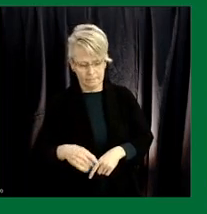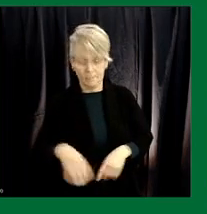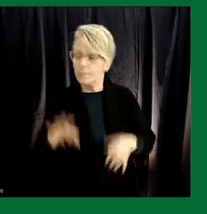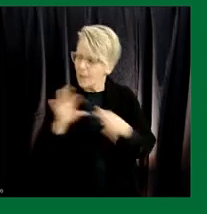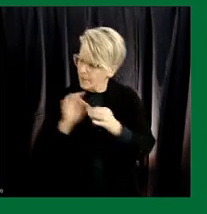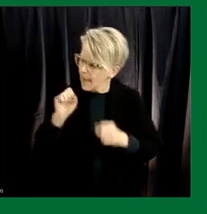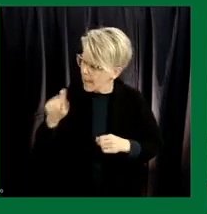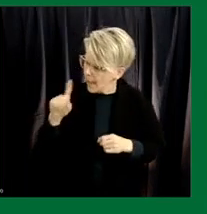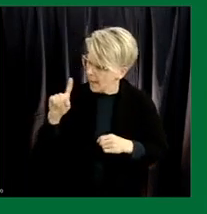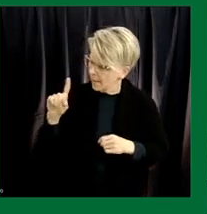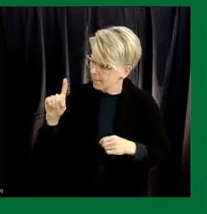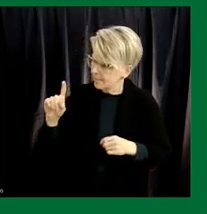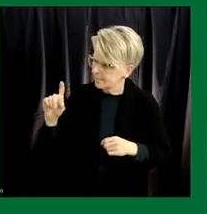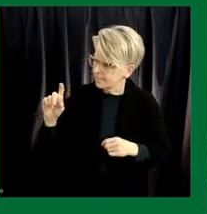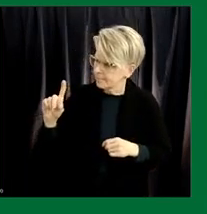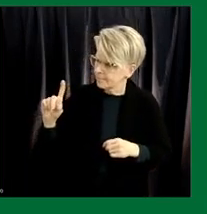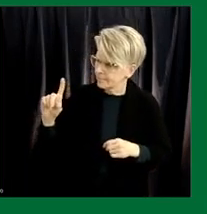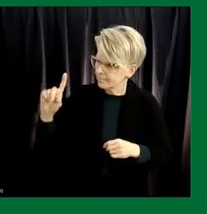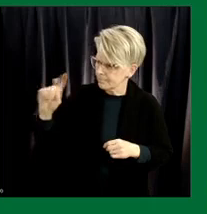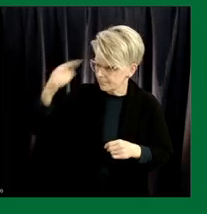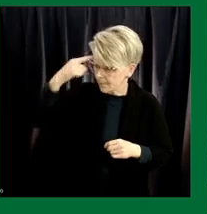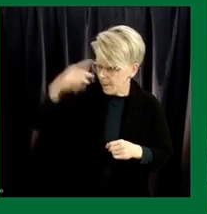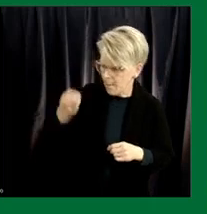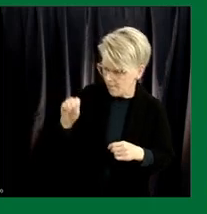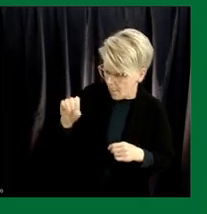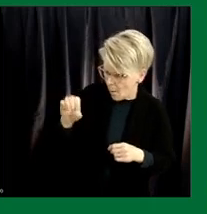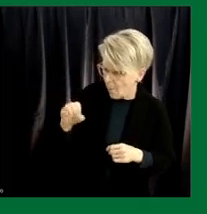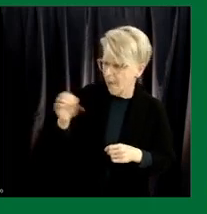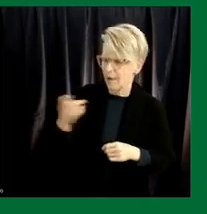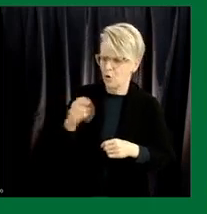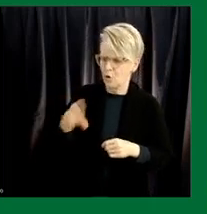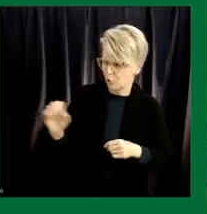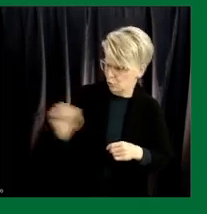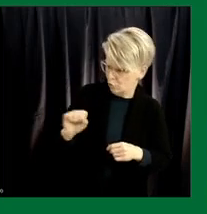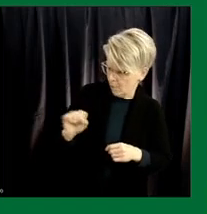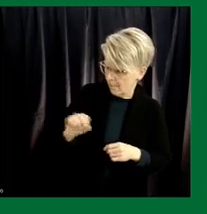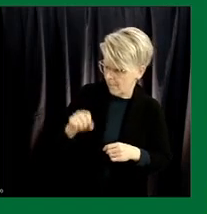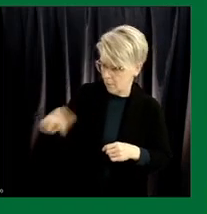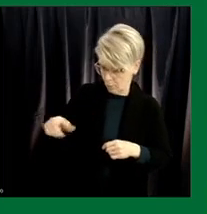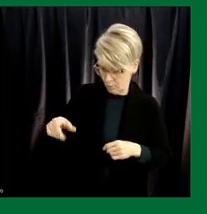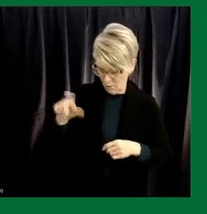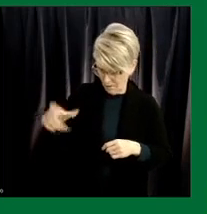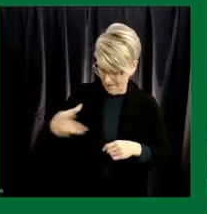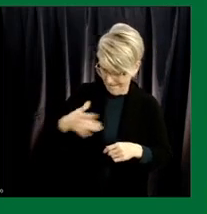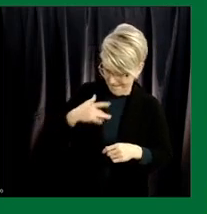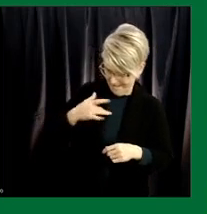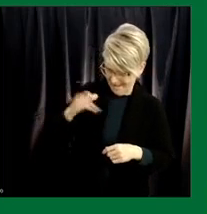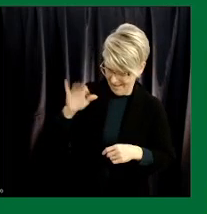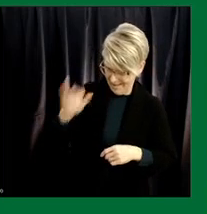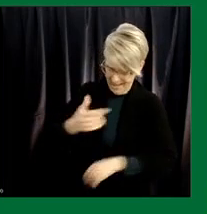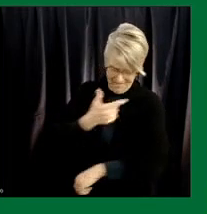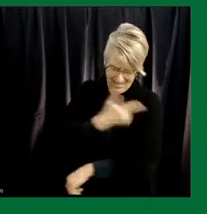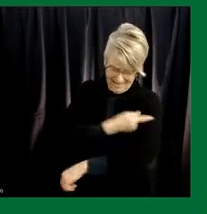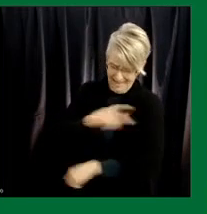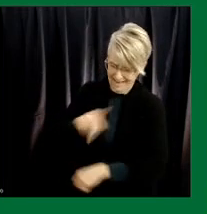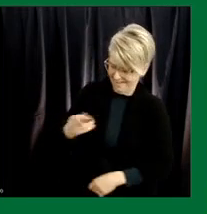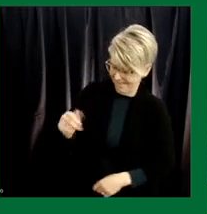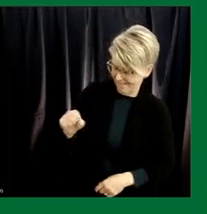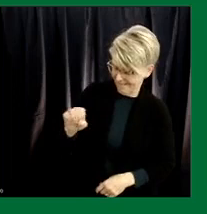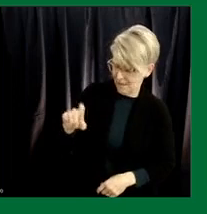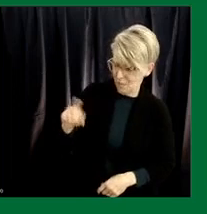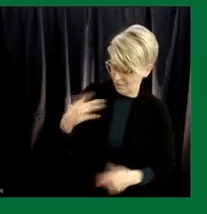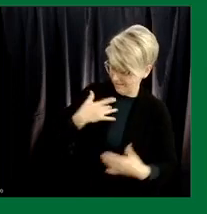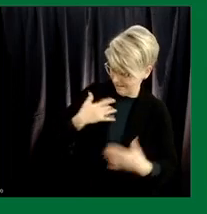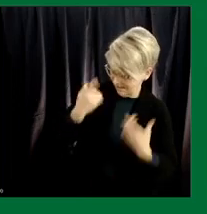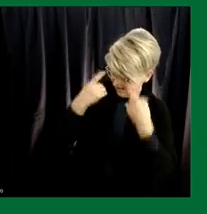mohan and dr shop i'd like to know um whether you feel your vaccination rollout at phase one is working as it is in terms of you